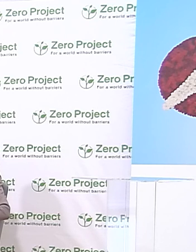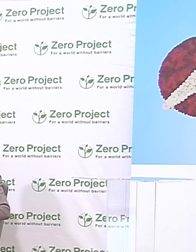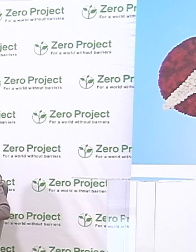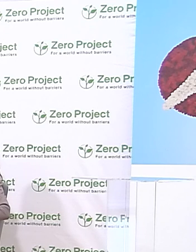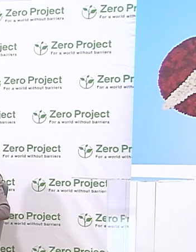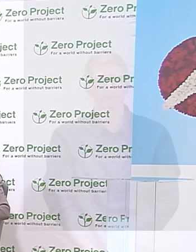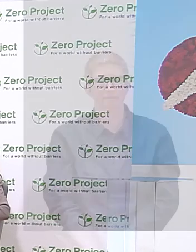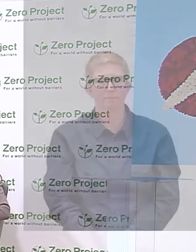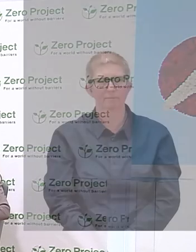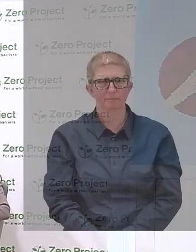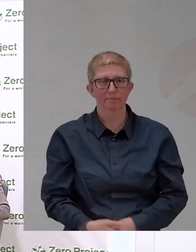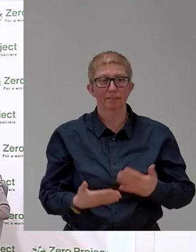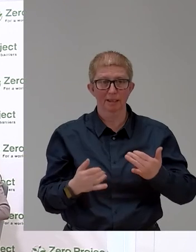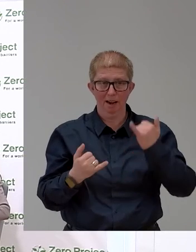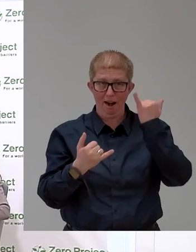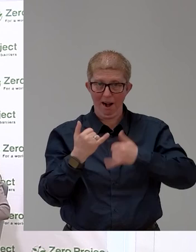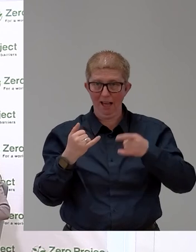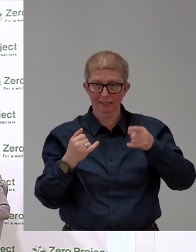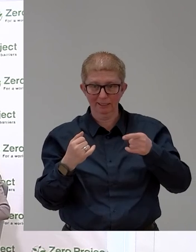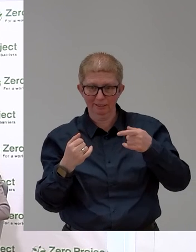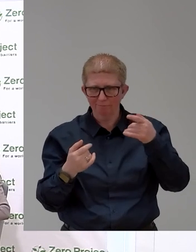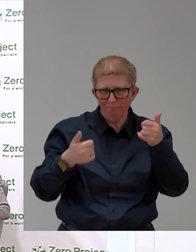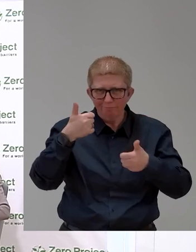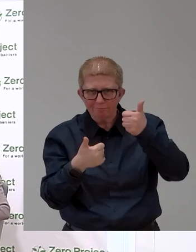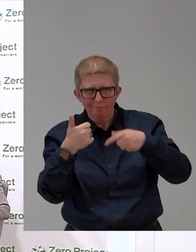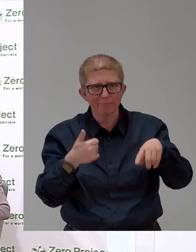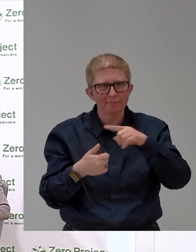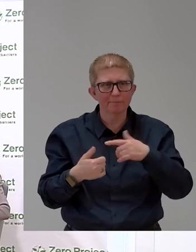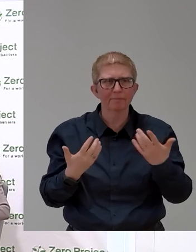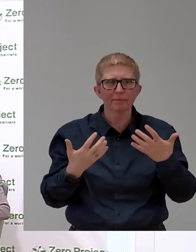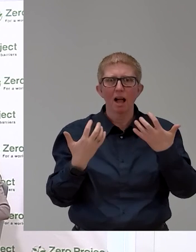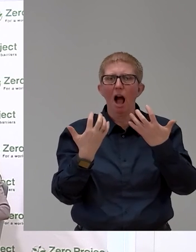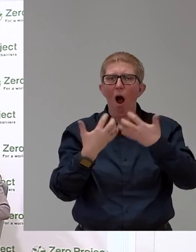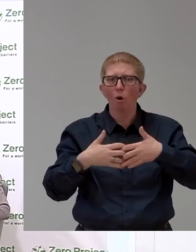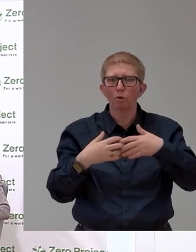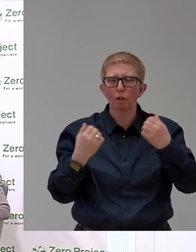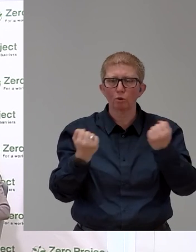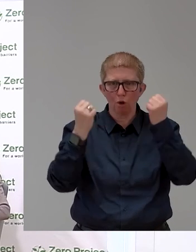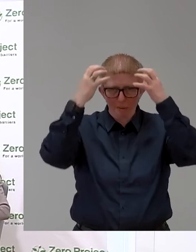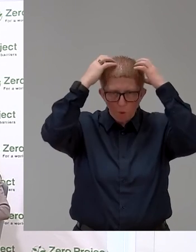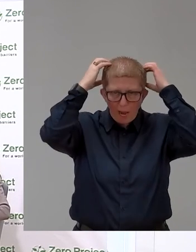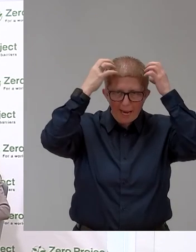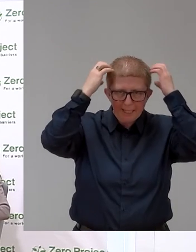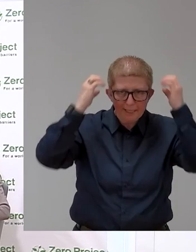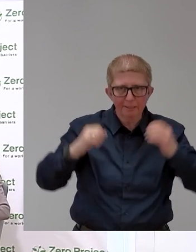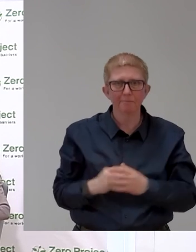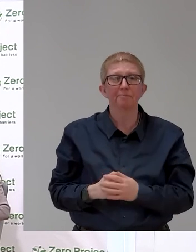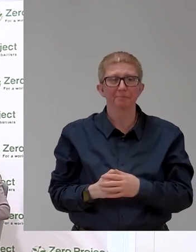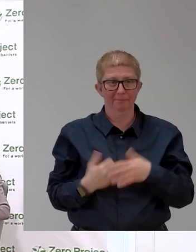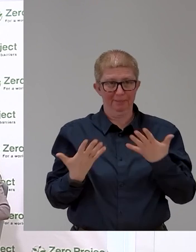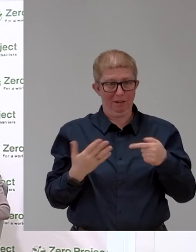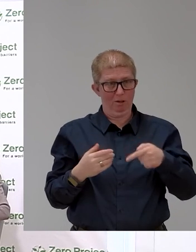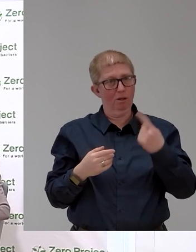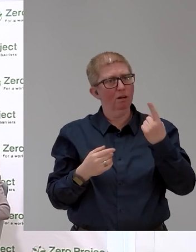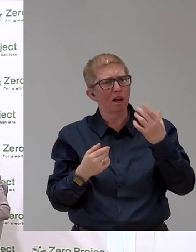So this was the last pitch for today, Auto-Train Brain from Turkey, and we will do another round of expert opinions and